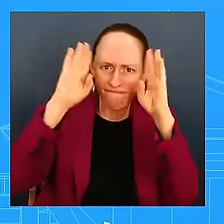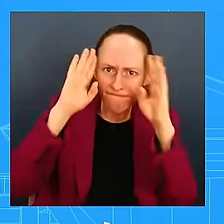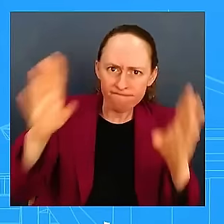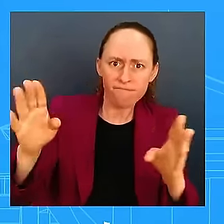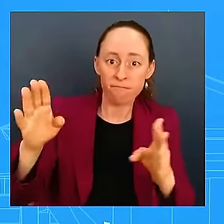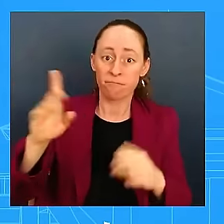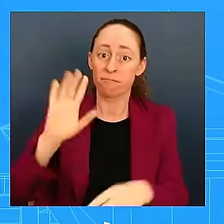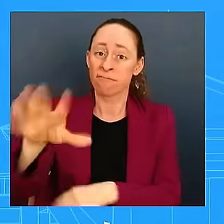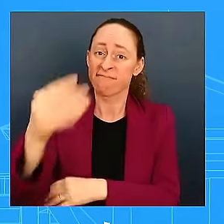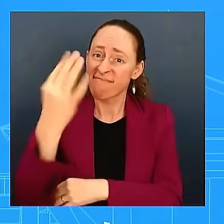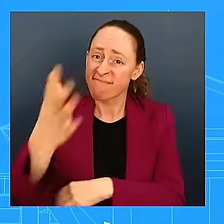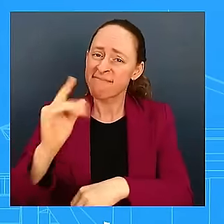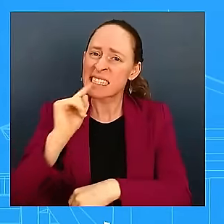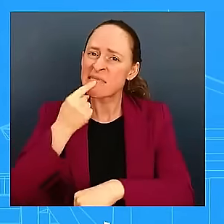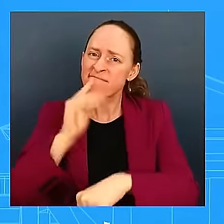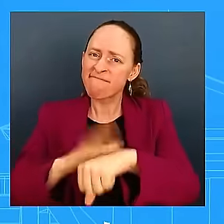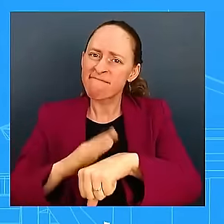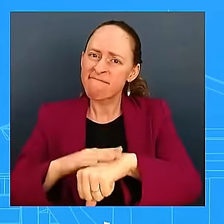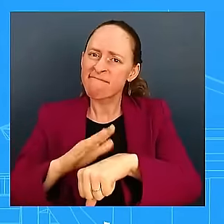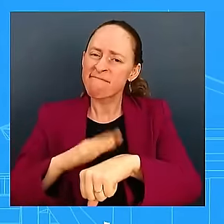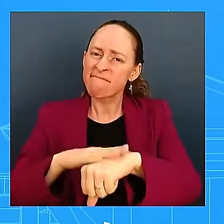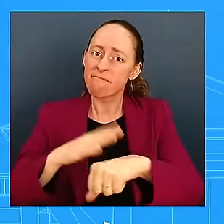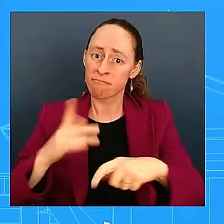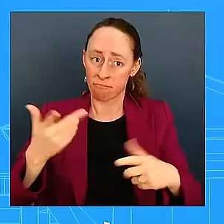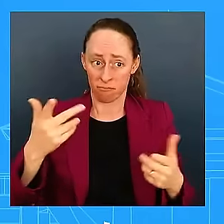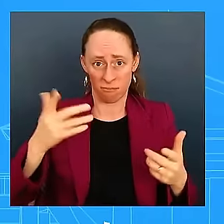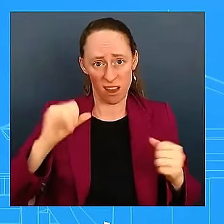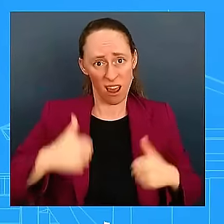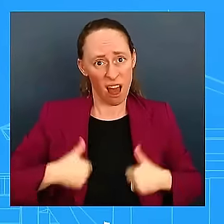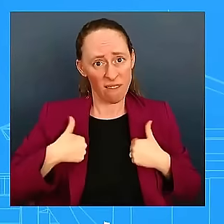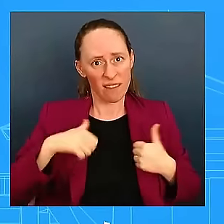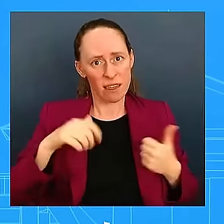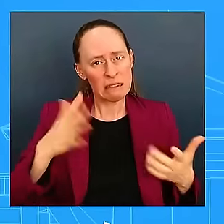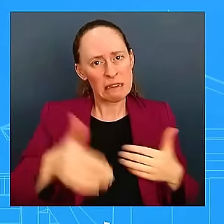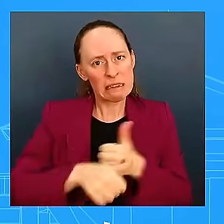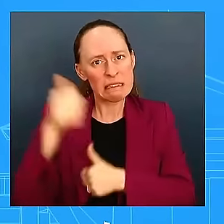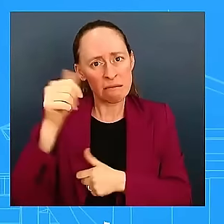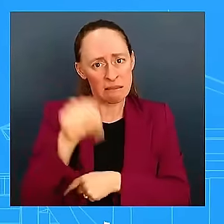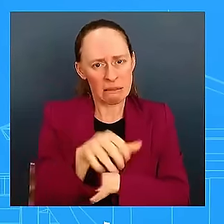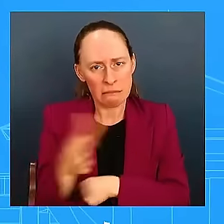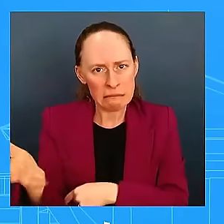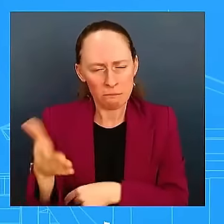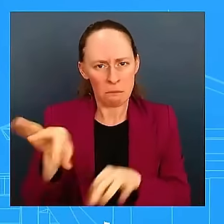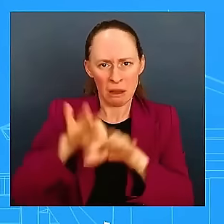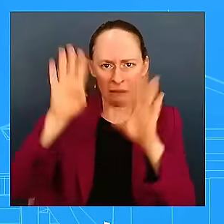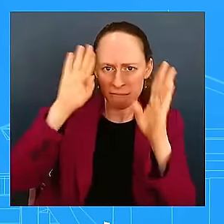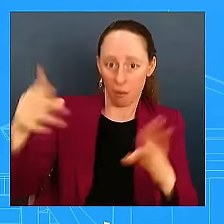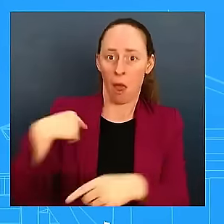bring. And he has directed me to travel there tomorrow to assess the impacts.